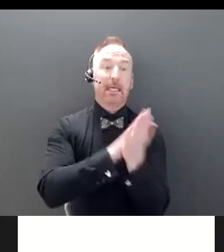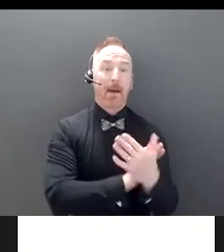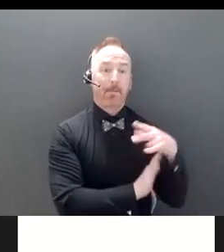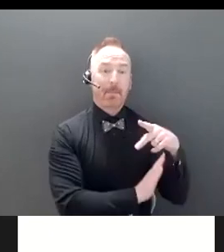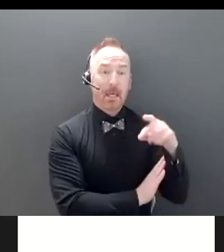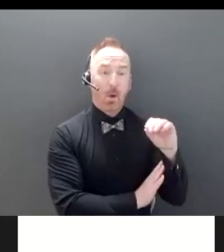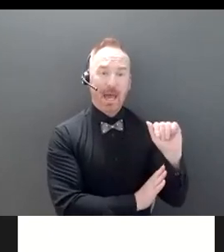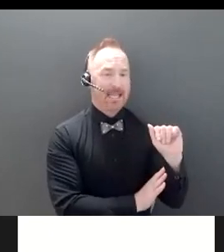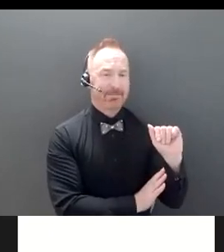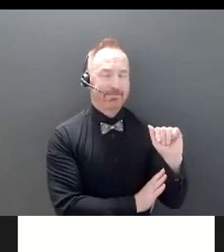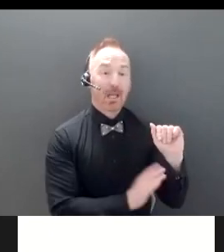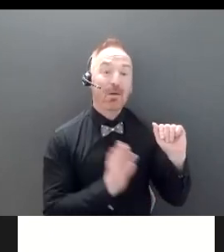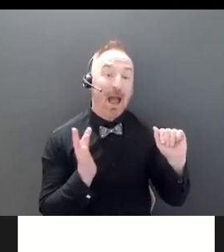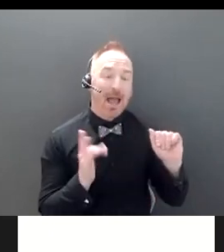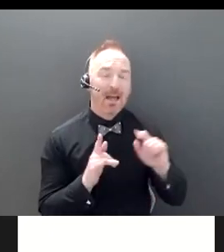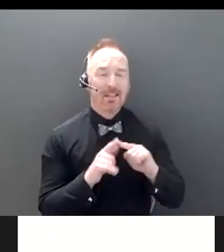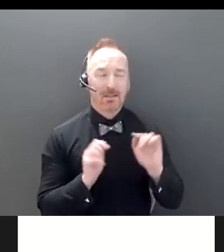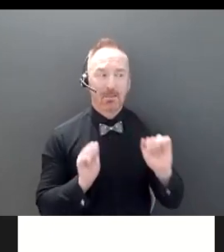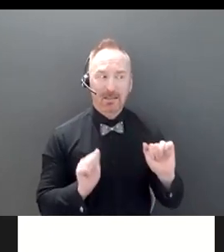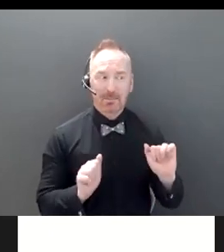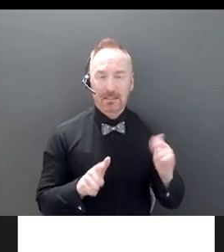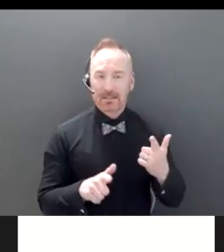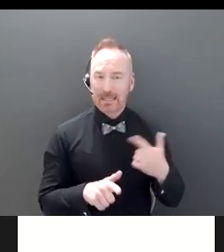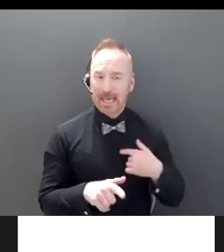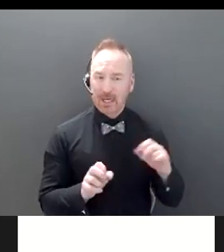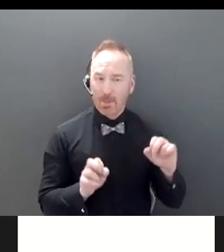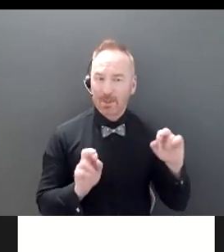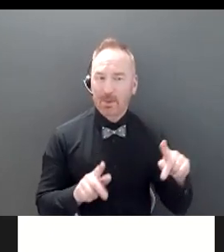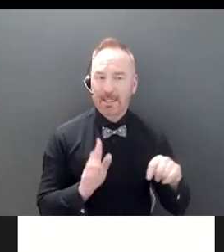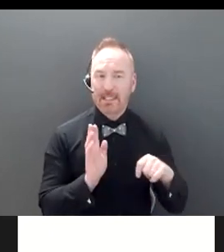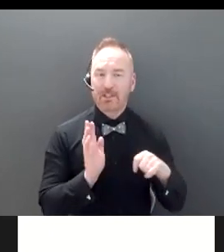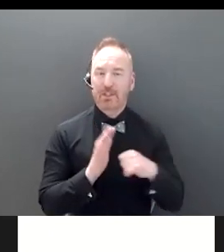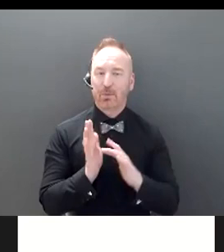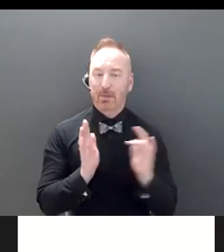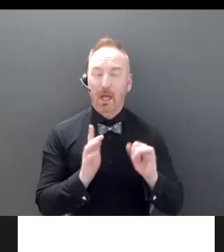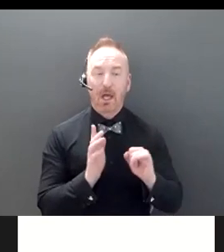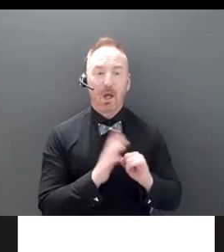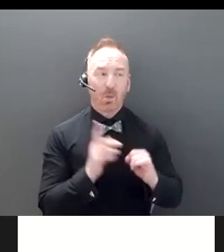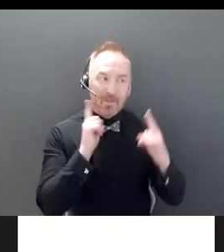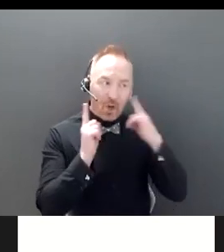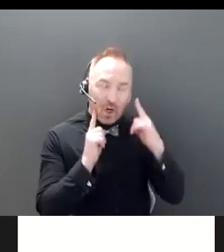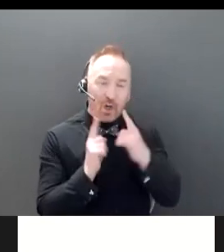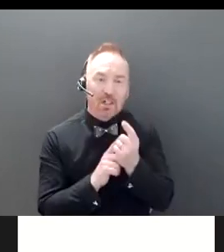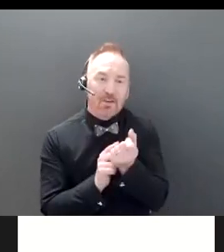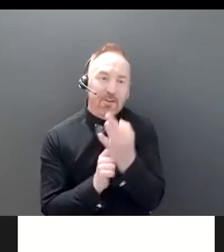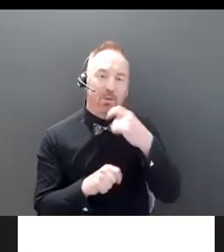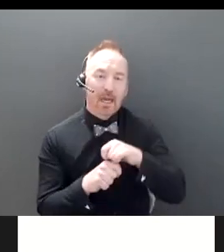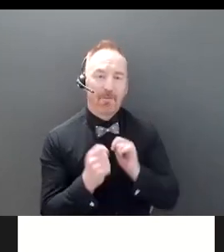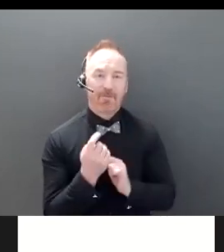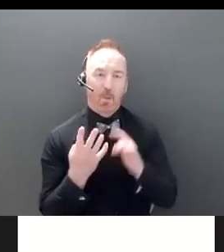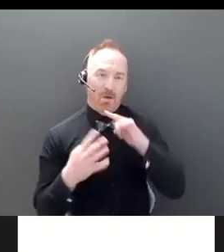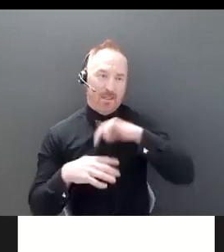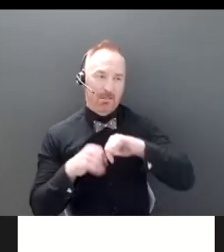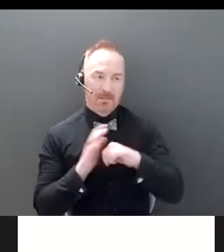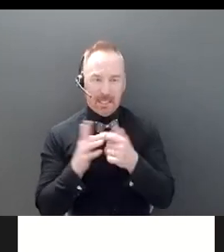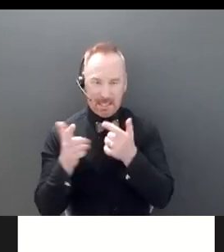for abuse. You know, we, we have heard about four cases where that goes awfully wrong. I, I